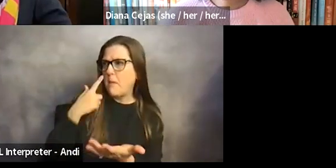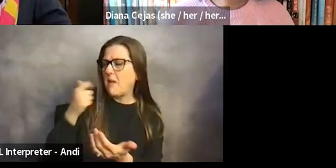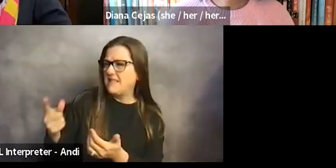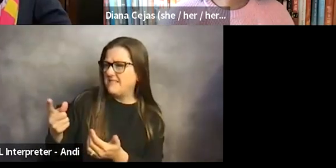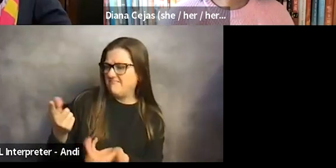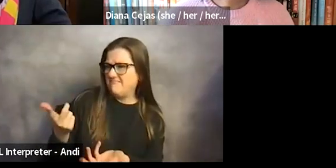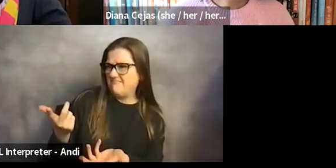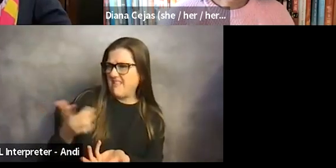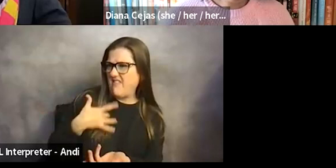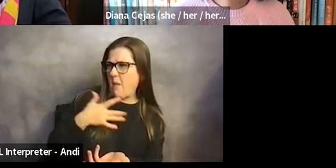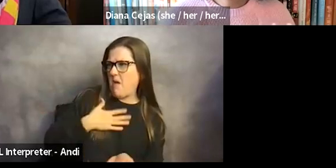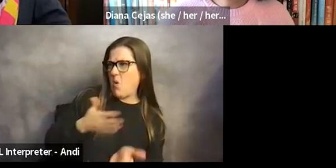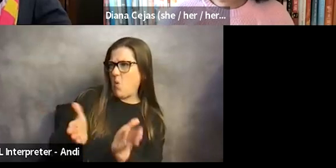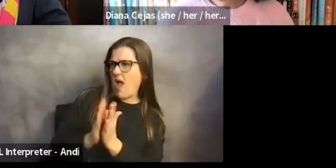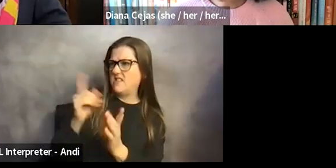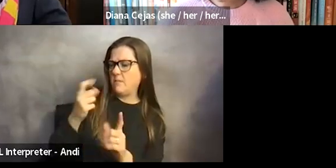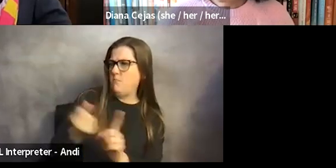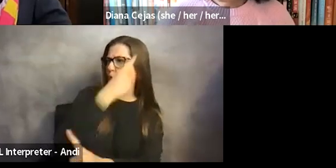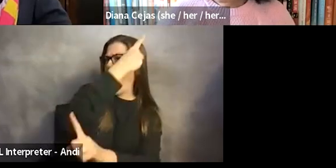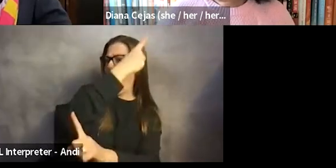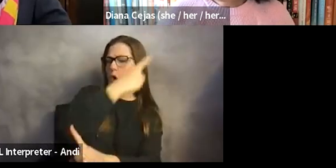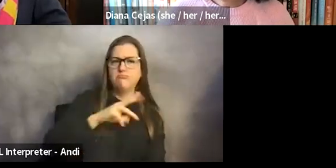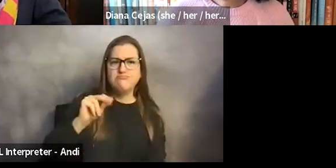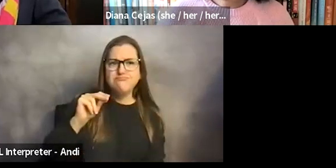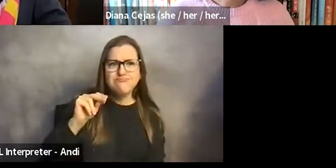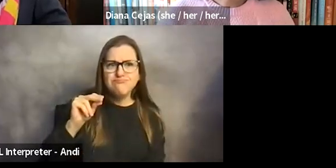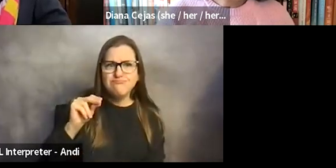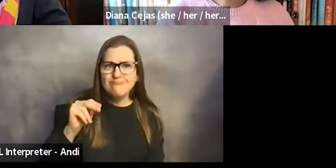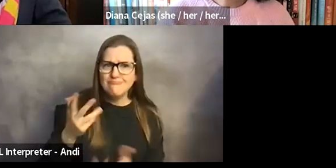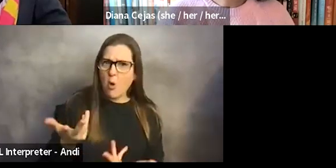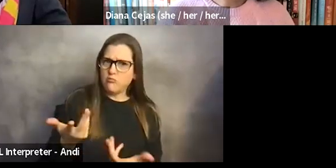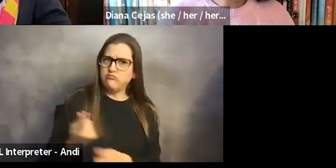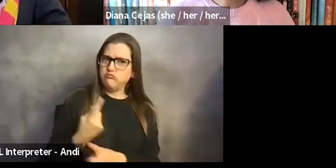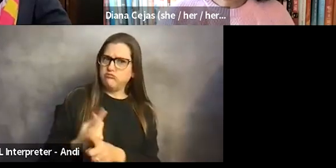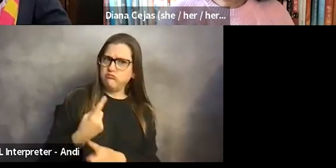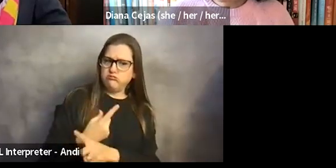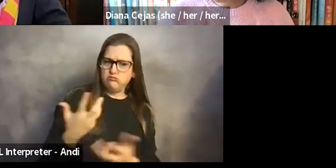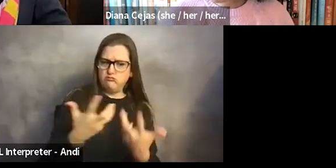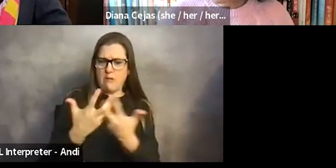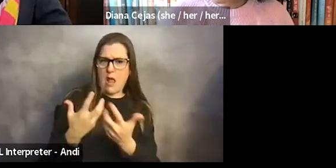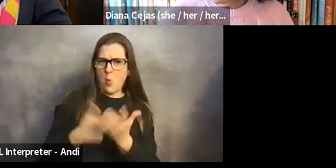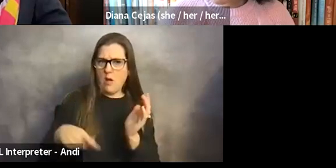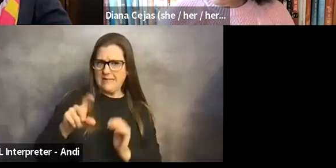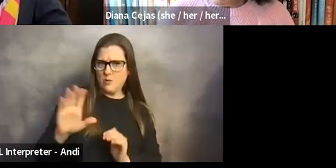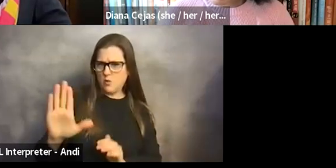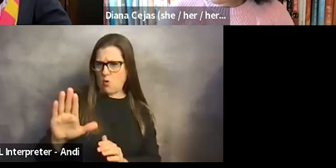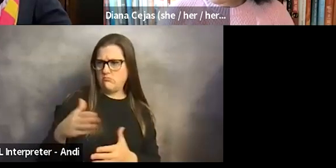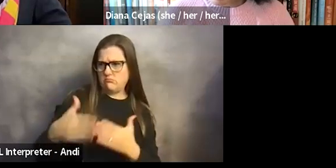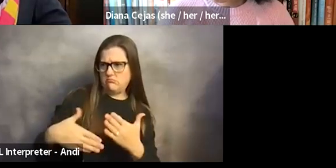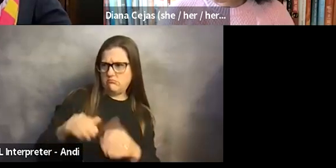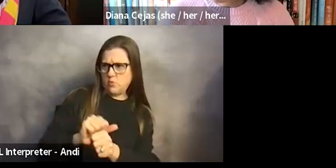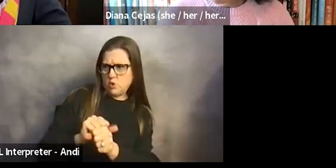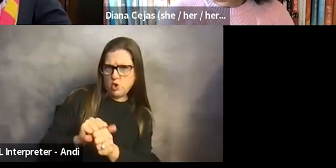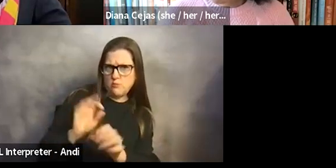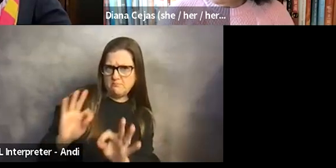as something like absurd, honestly. He just saw it as something that I needed to be able to do the work that I was doing. And I